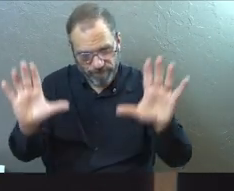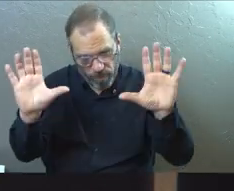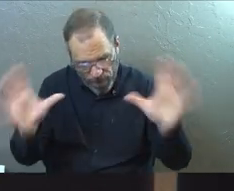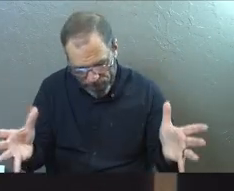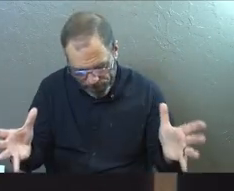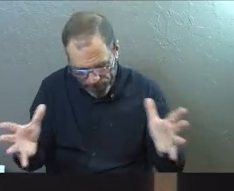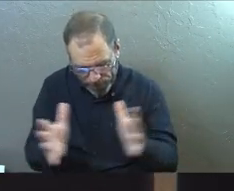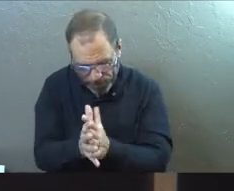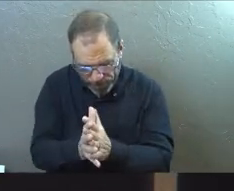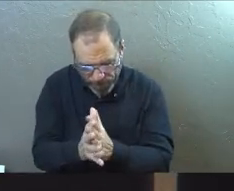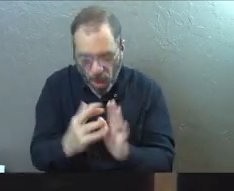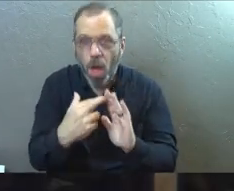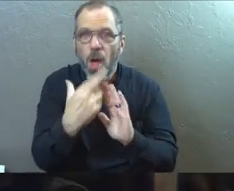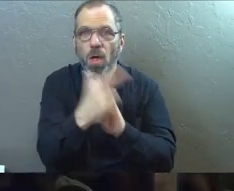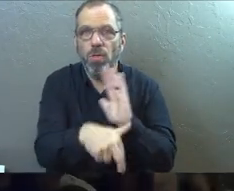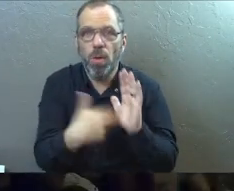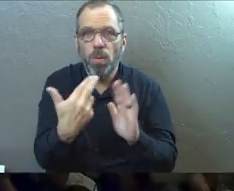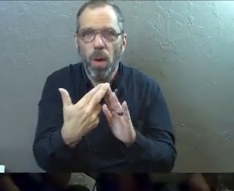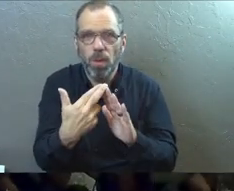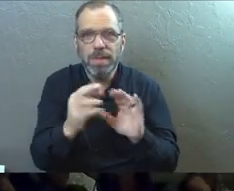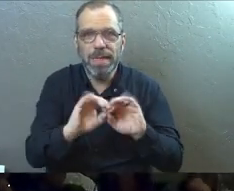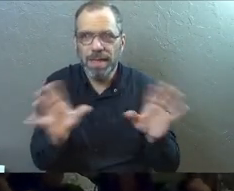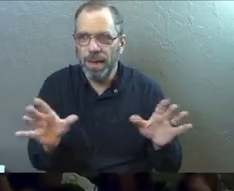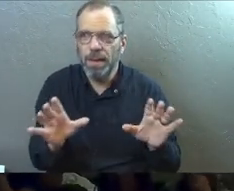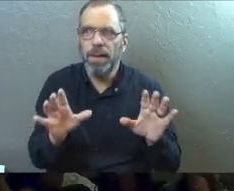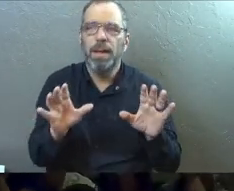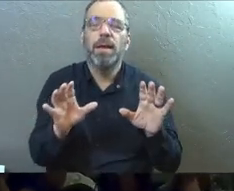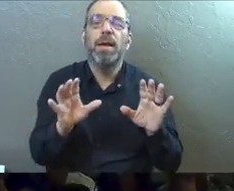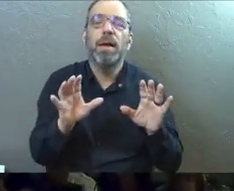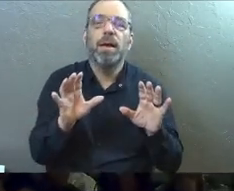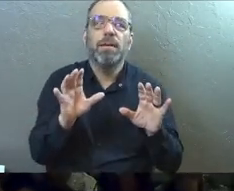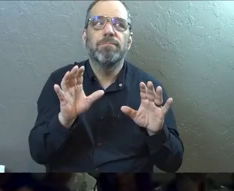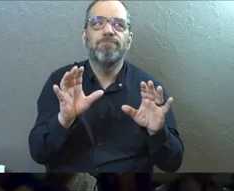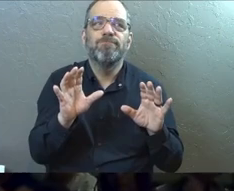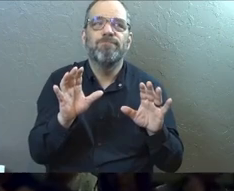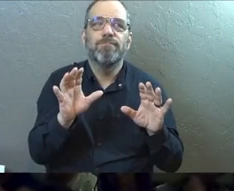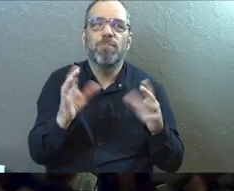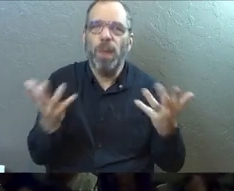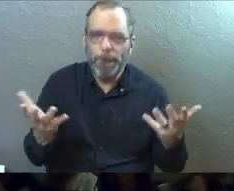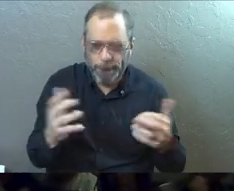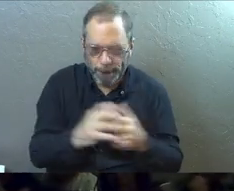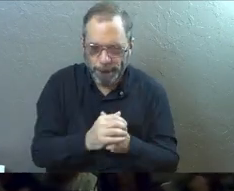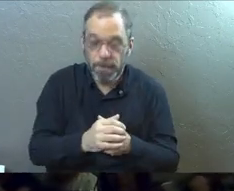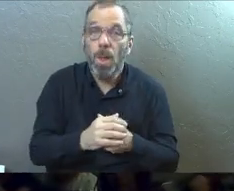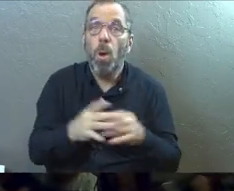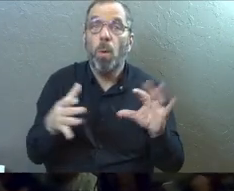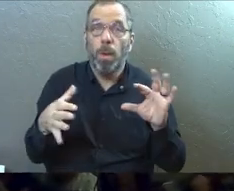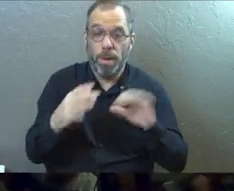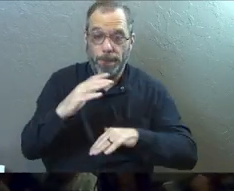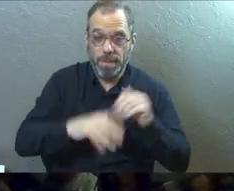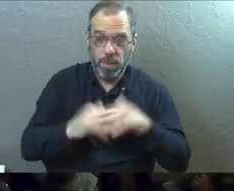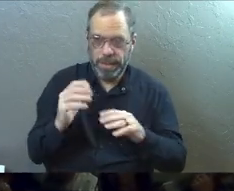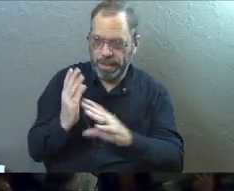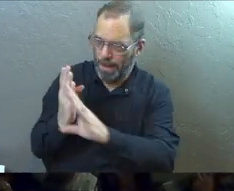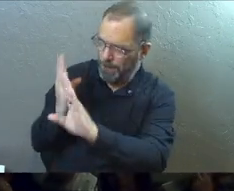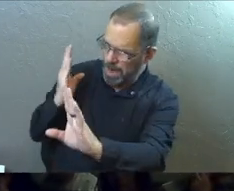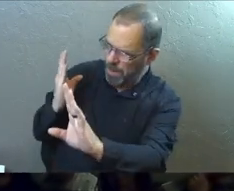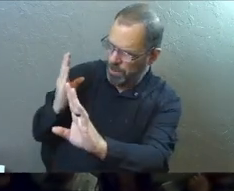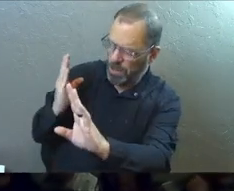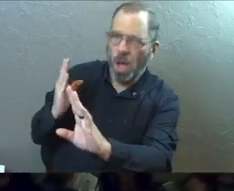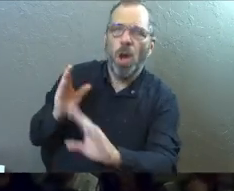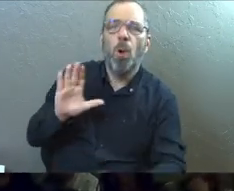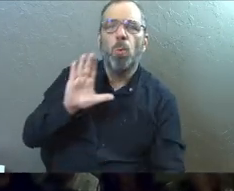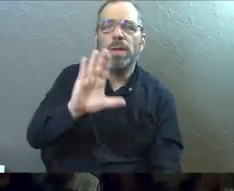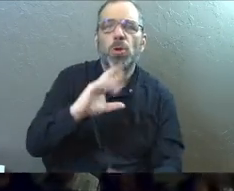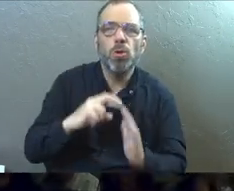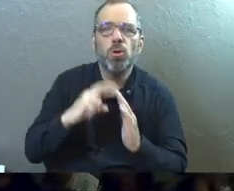So let's talk about these roles. To bring some clarity to this and to bring some clarity to what it's supposed to be when it comes to building barriers, what are